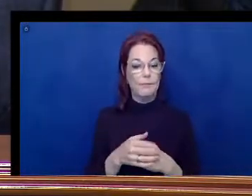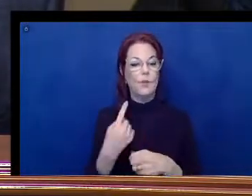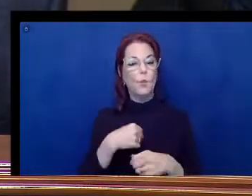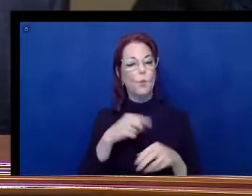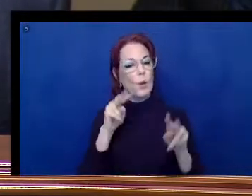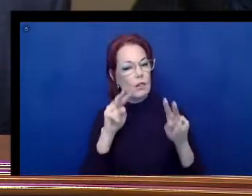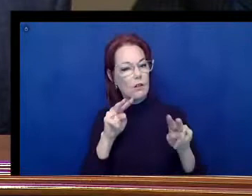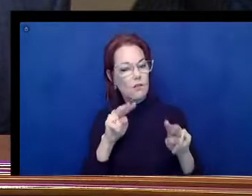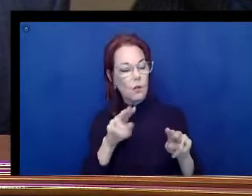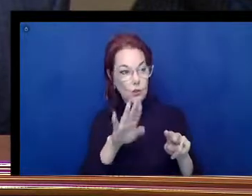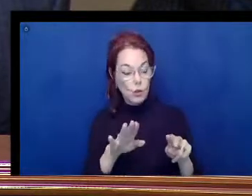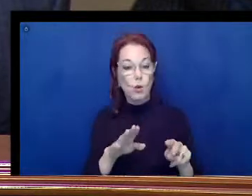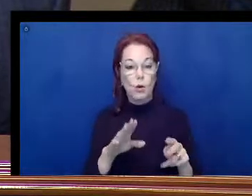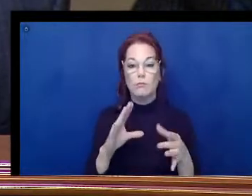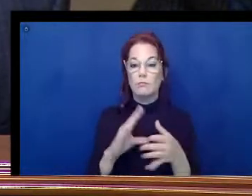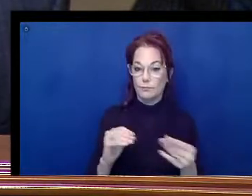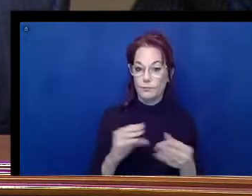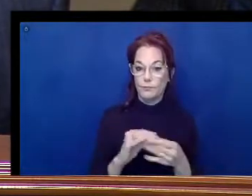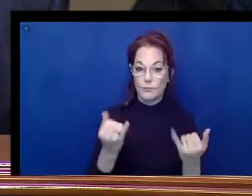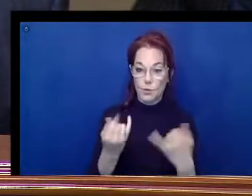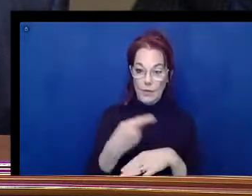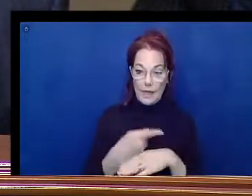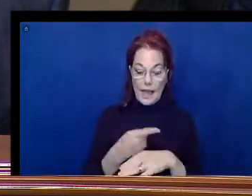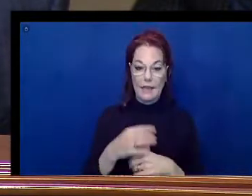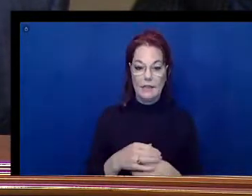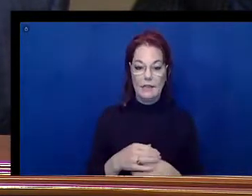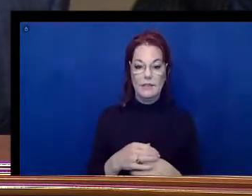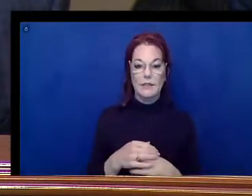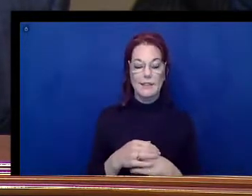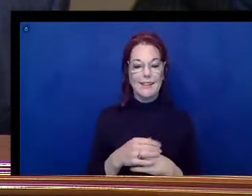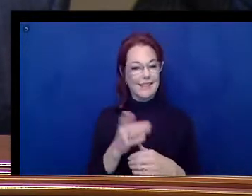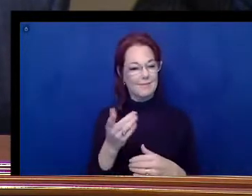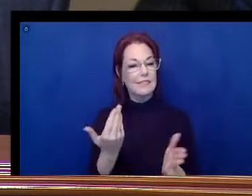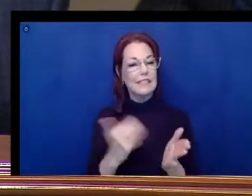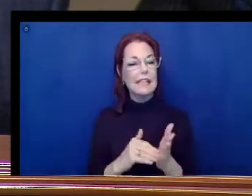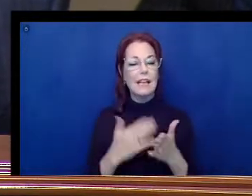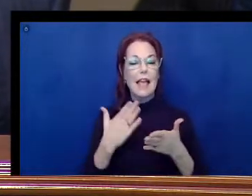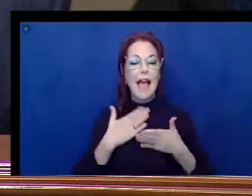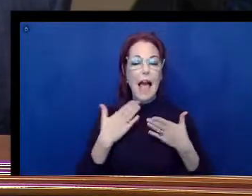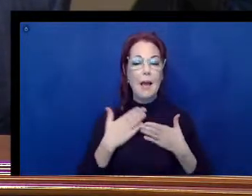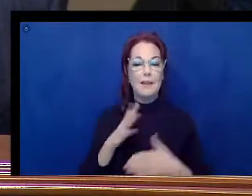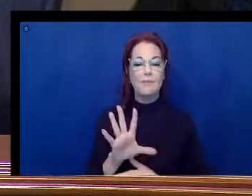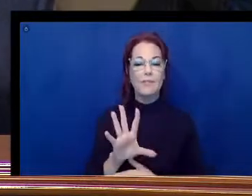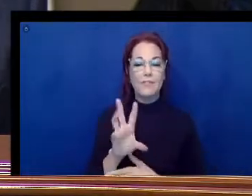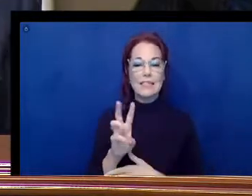testimony today and, once again, happy 56th wedding anniversary.